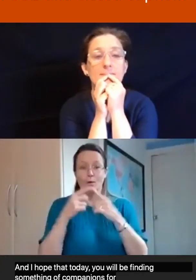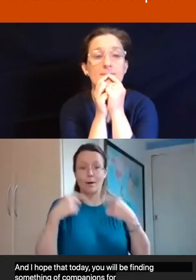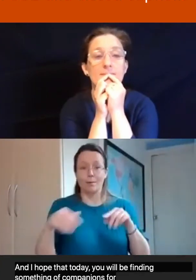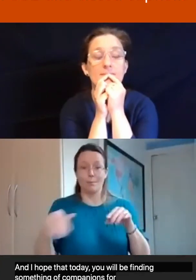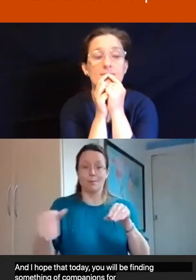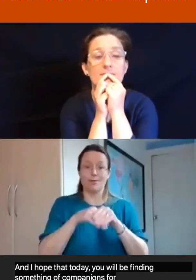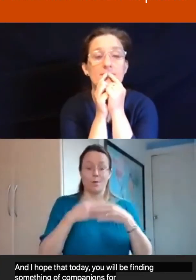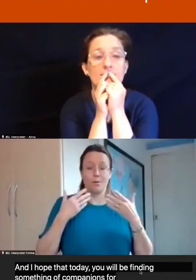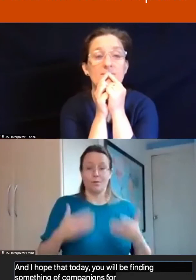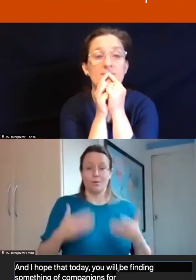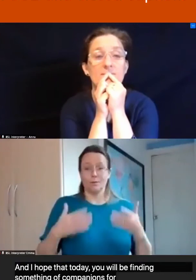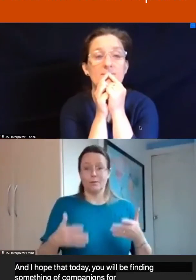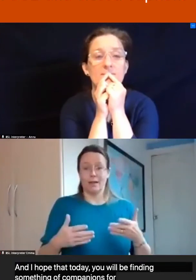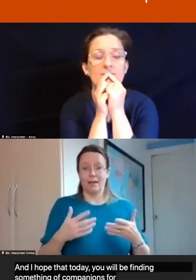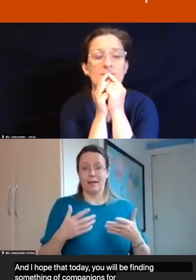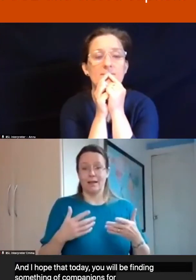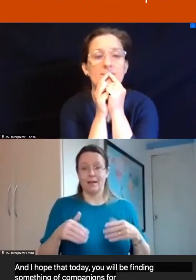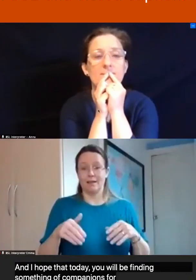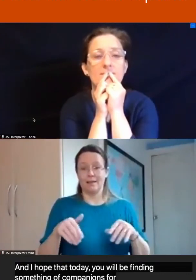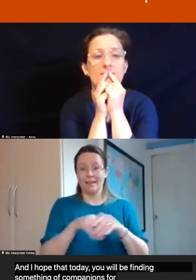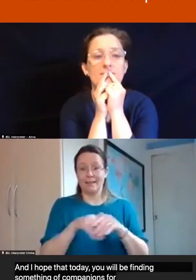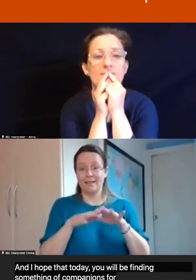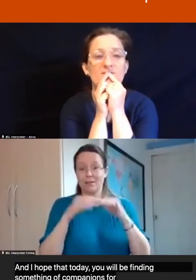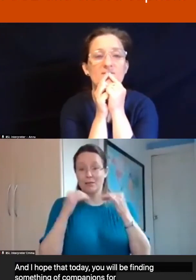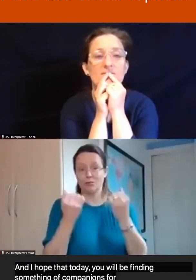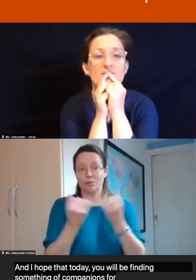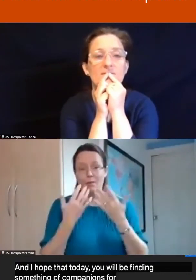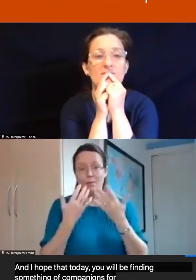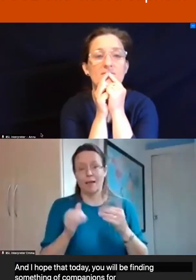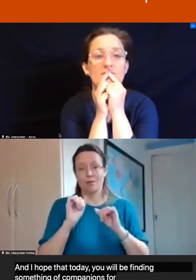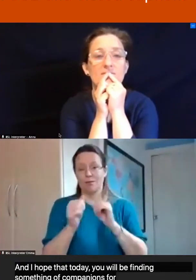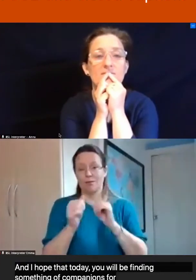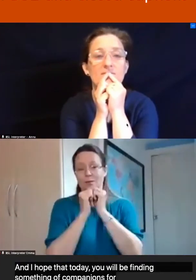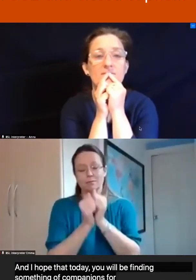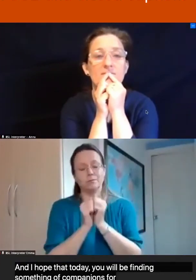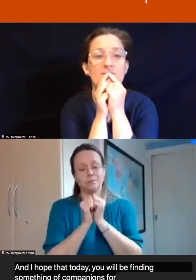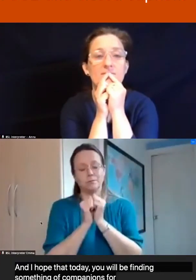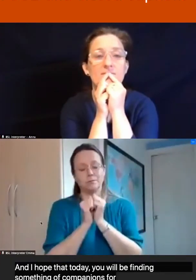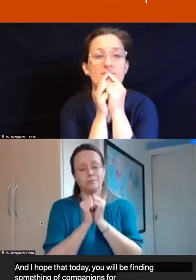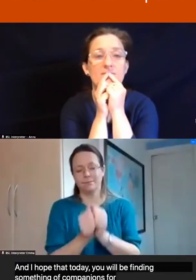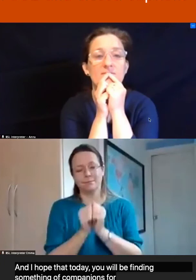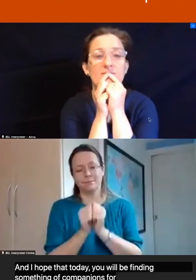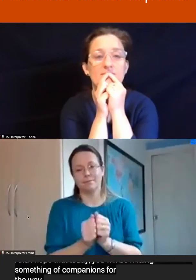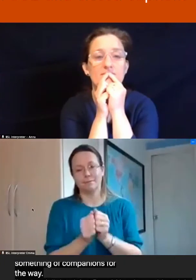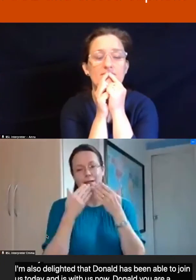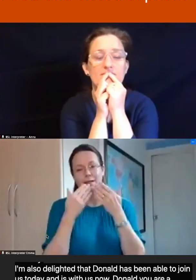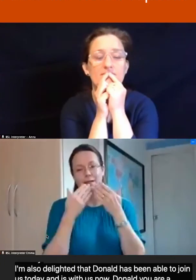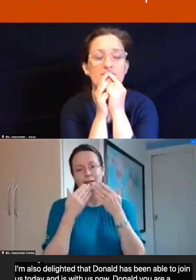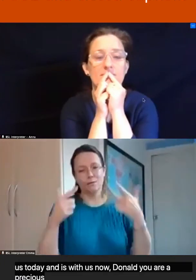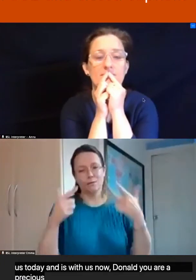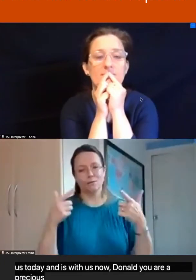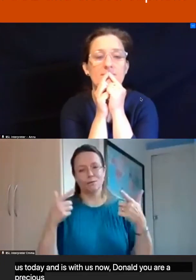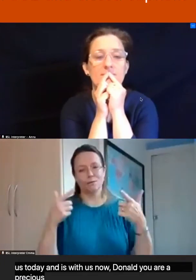and is with us now. Donald, are a precious presence indeed. Thank you so much